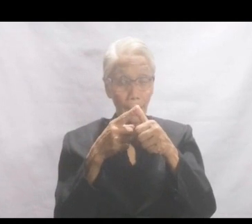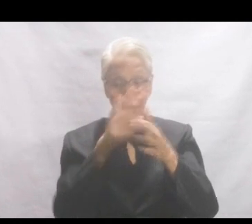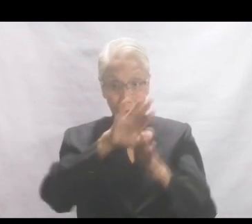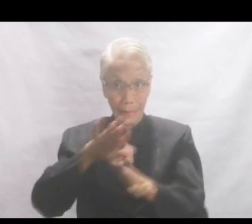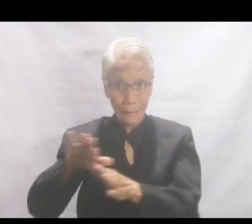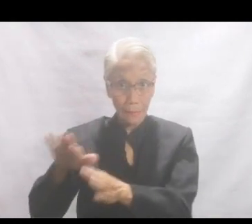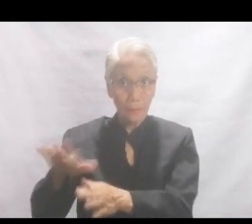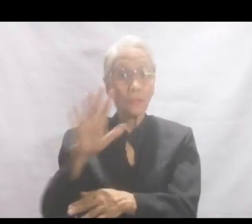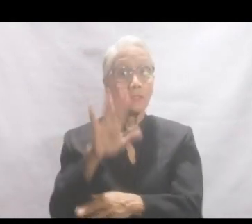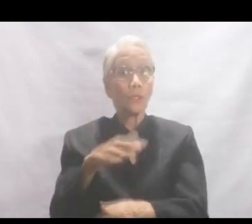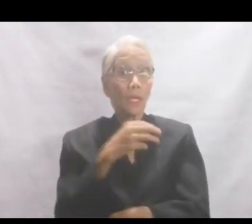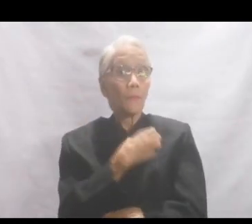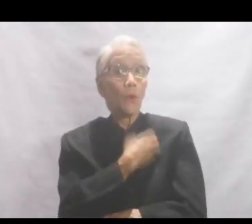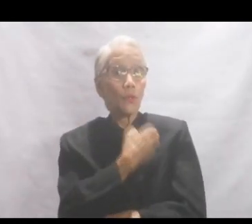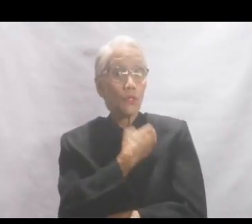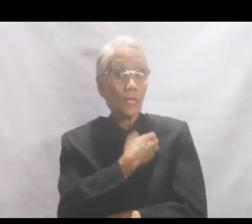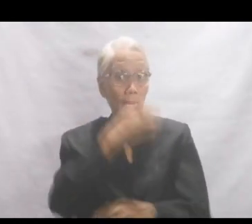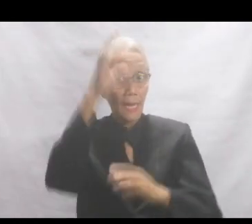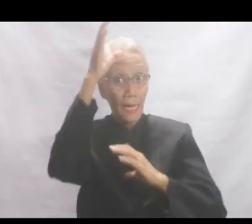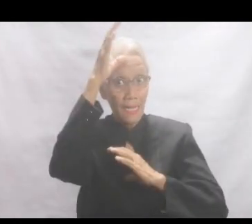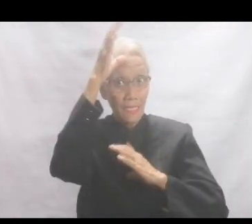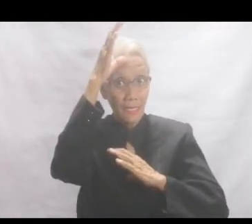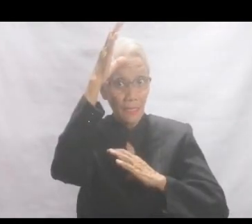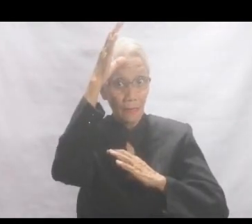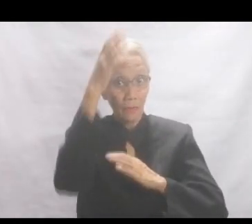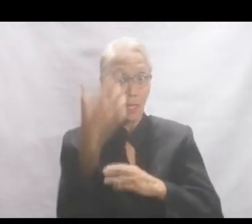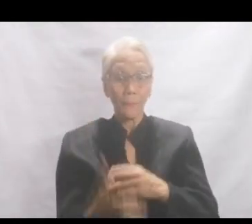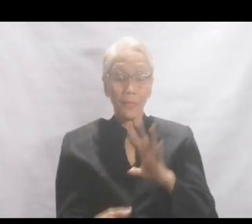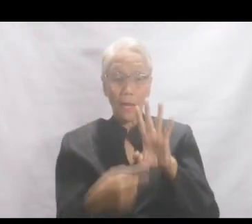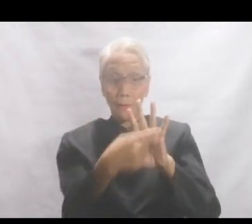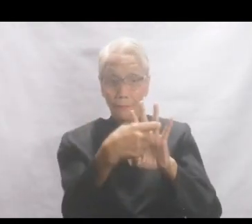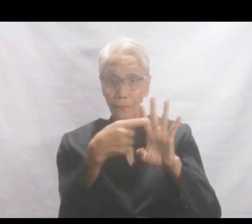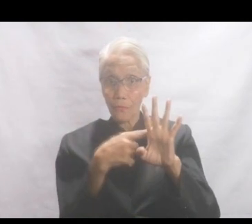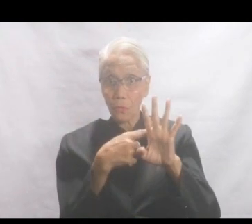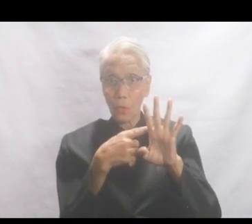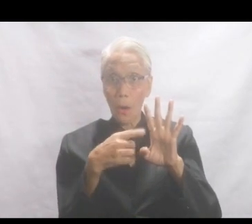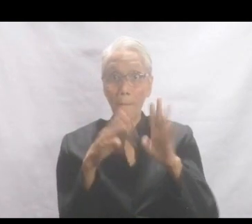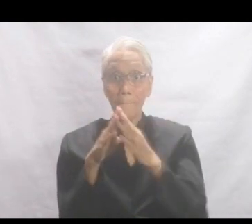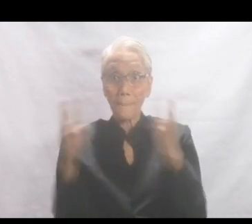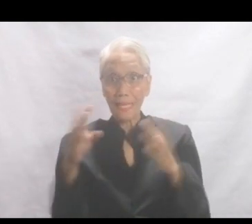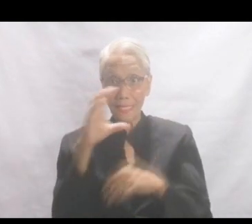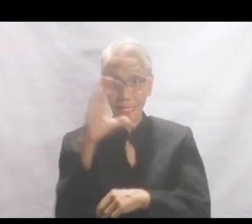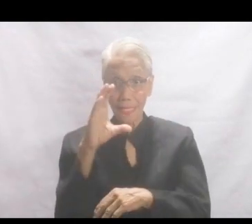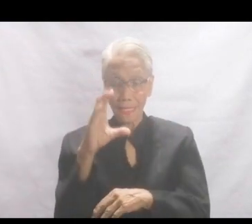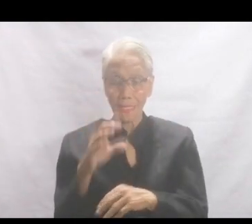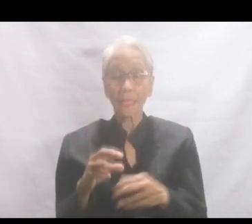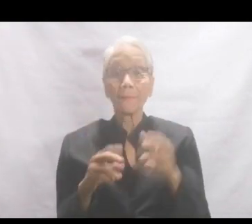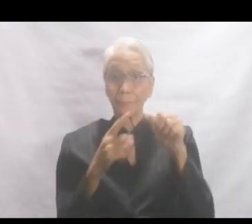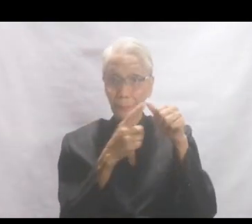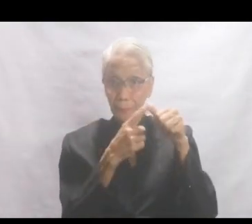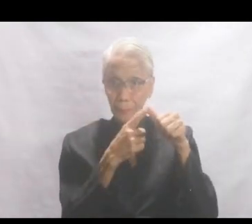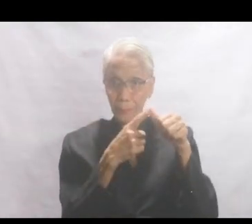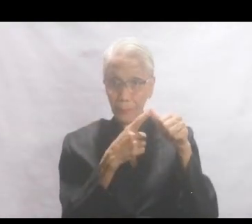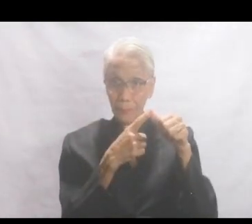discard your emotional cancers. That is the four big C's in your heart. Number one